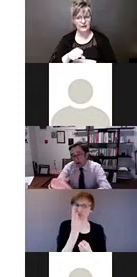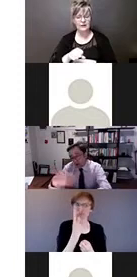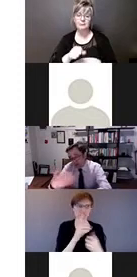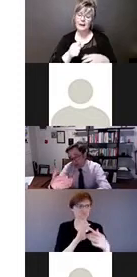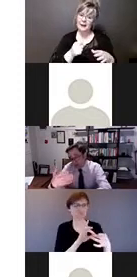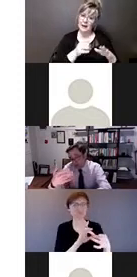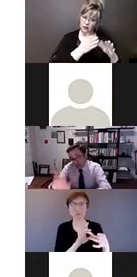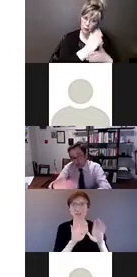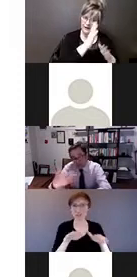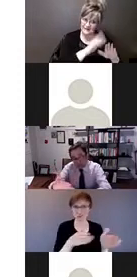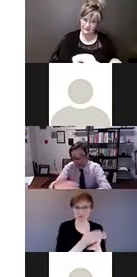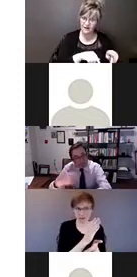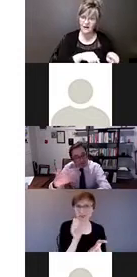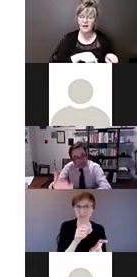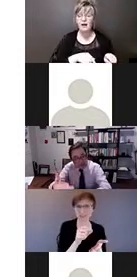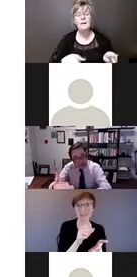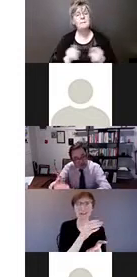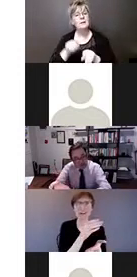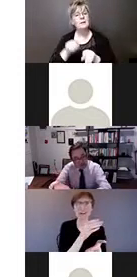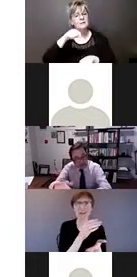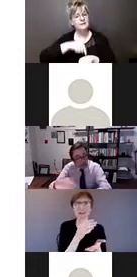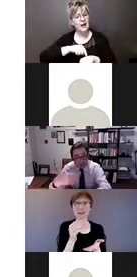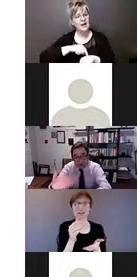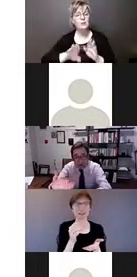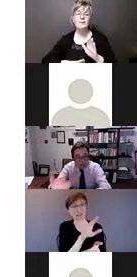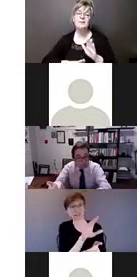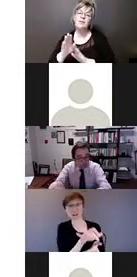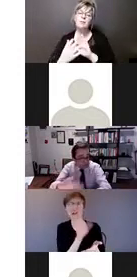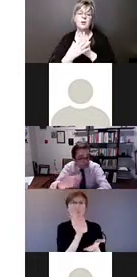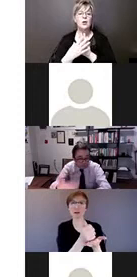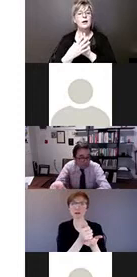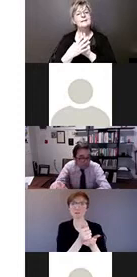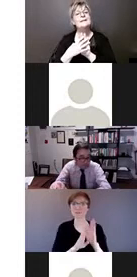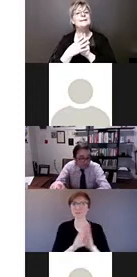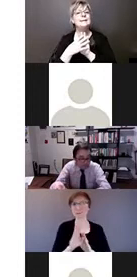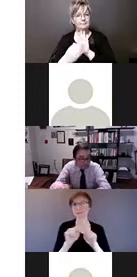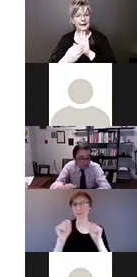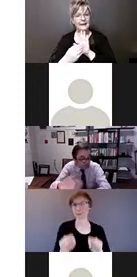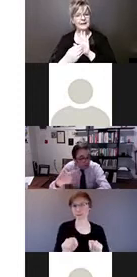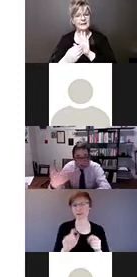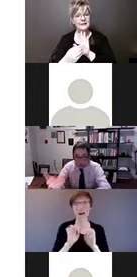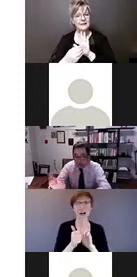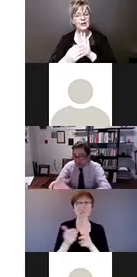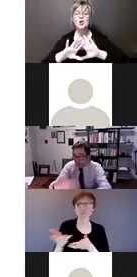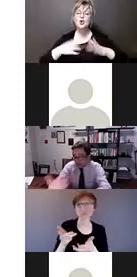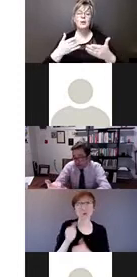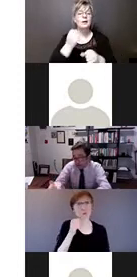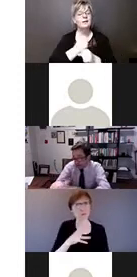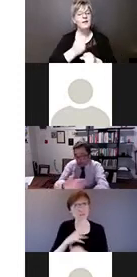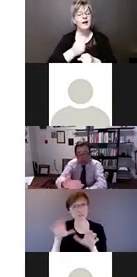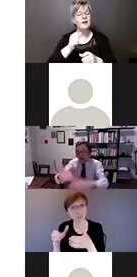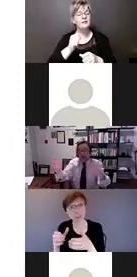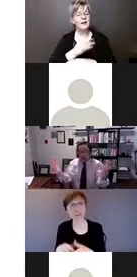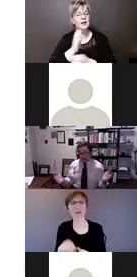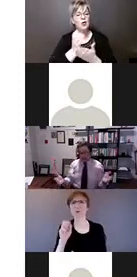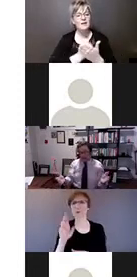but also with us developing a bit of a template for how we work with the Women's Convention or with the Charter Convention